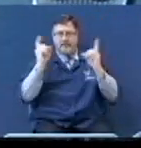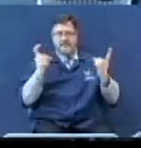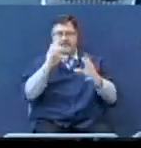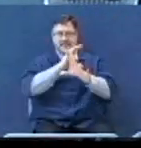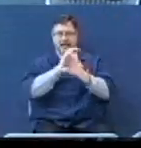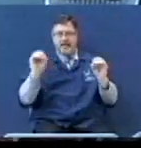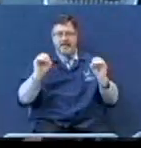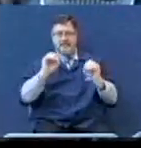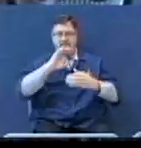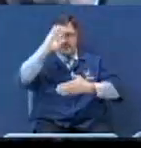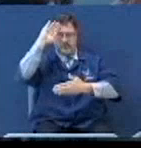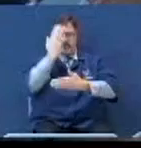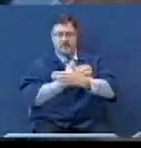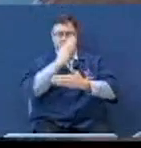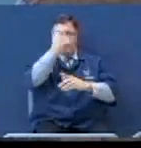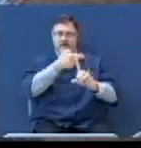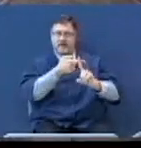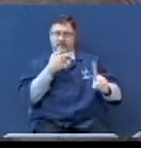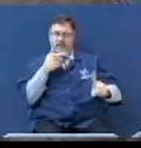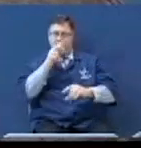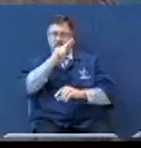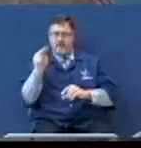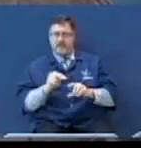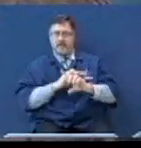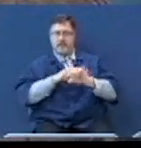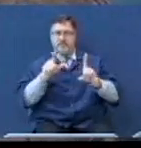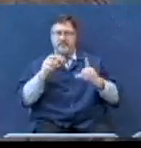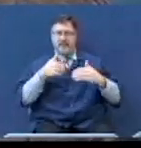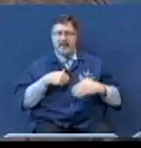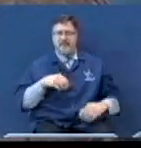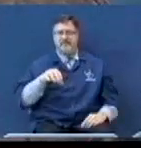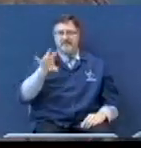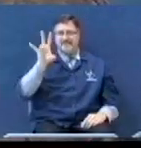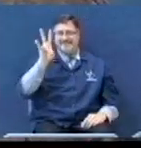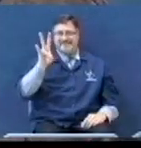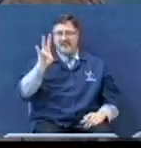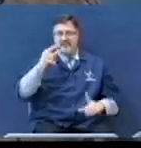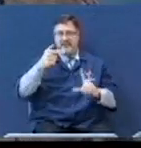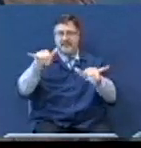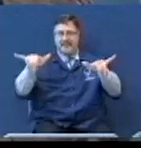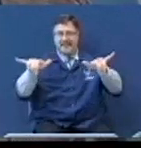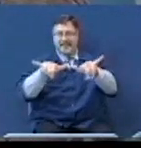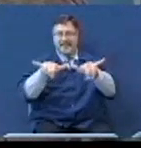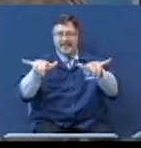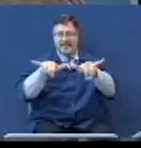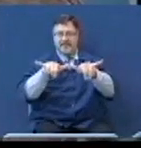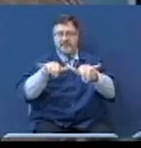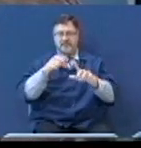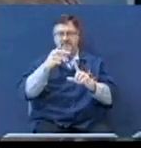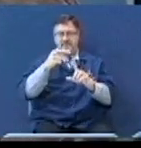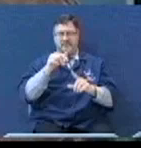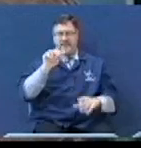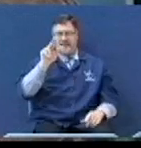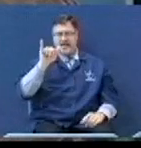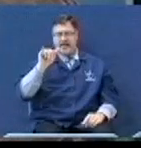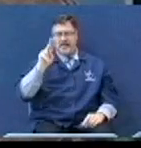But when they took him up there, they put seven-inch spikes in his hands.